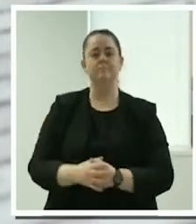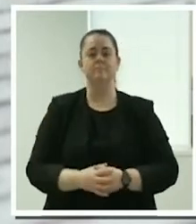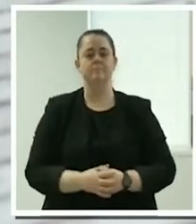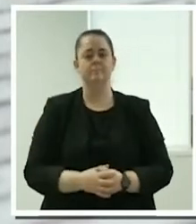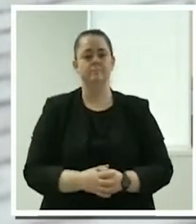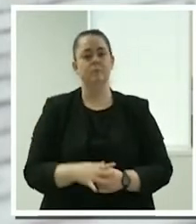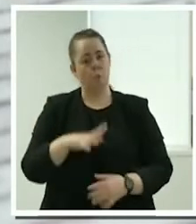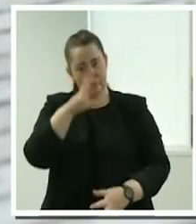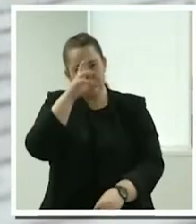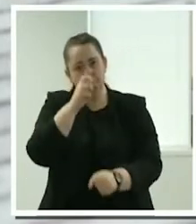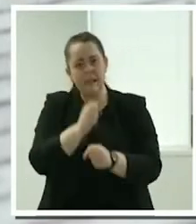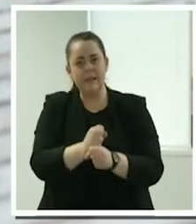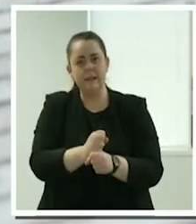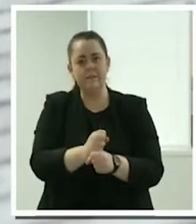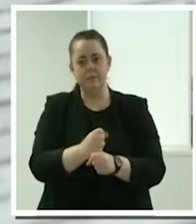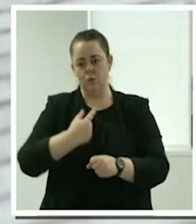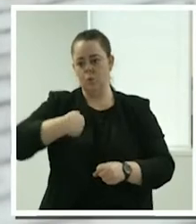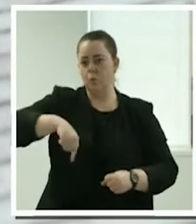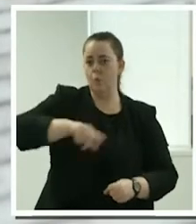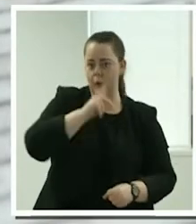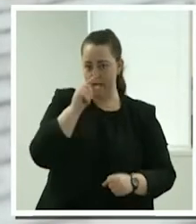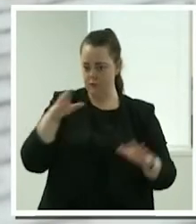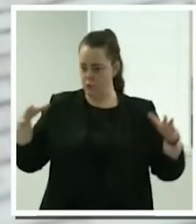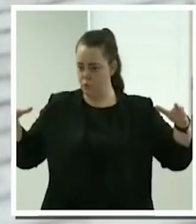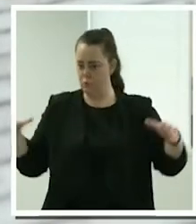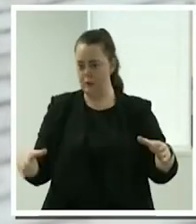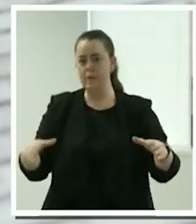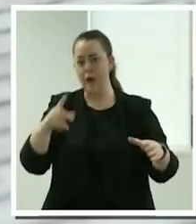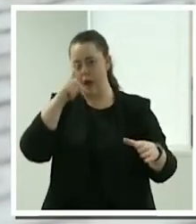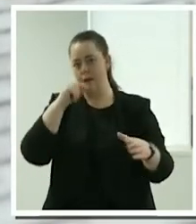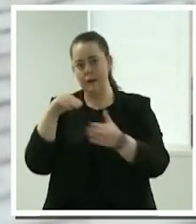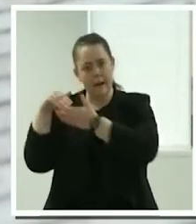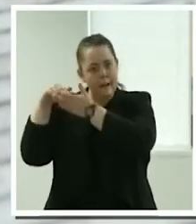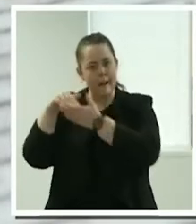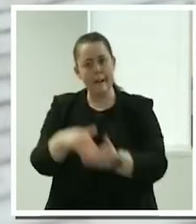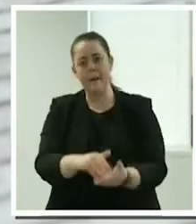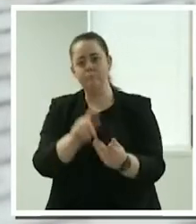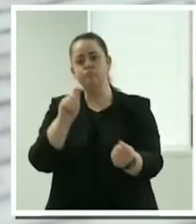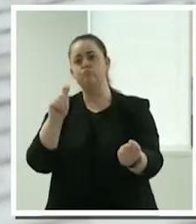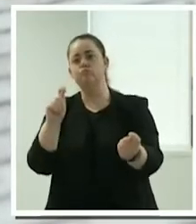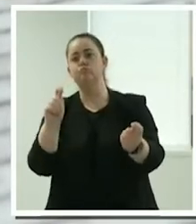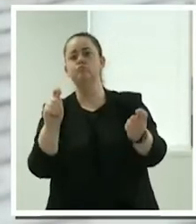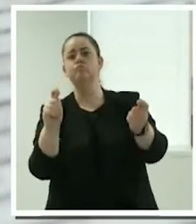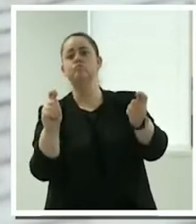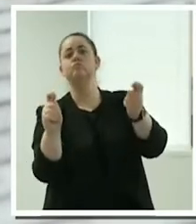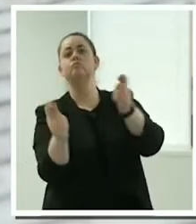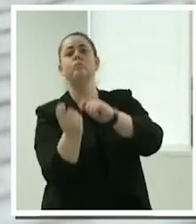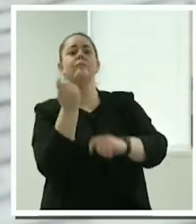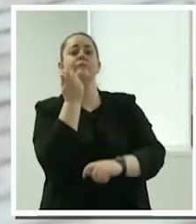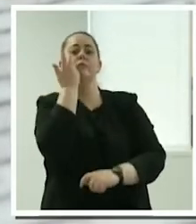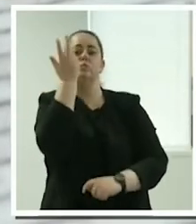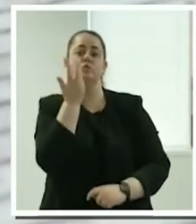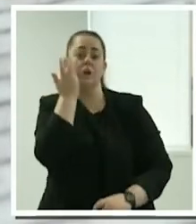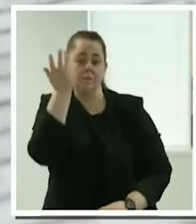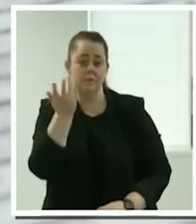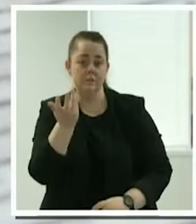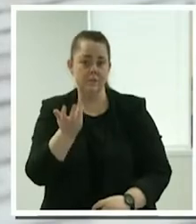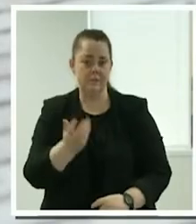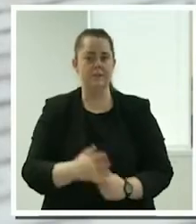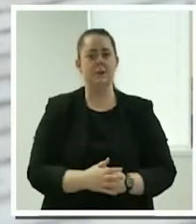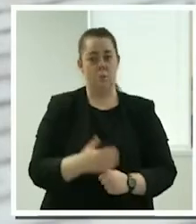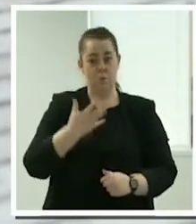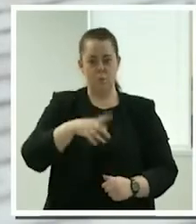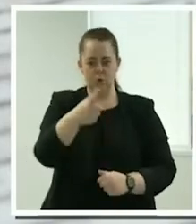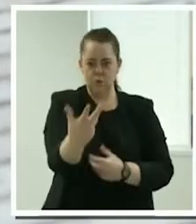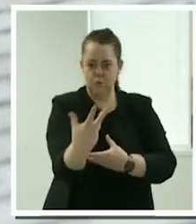shape the future of aged care and disability support. And we want to unlock your power to be successful and help shape the future with us.